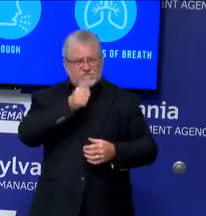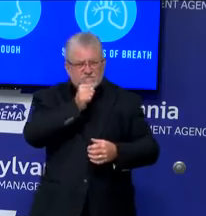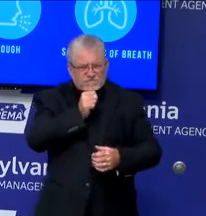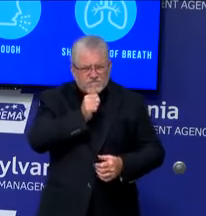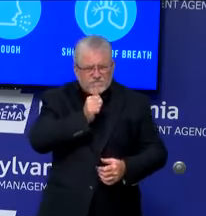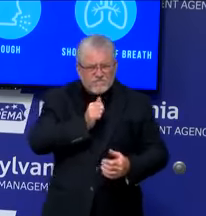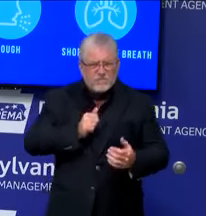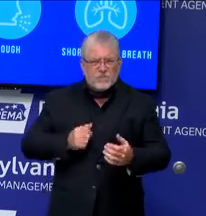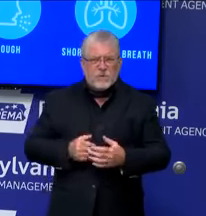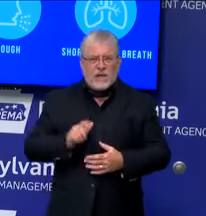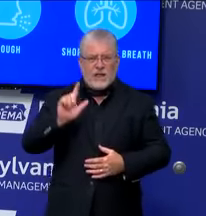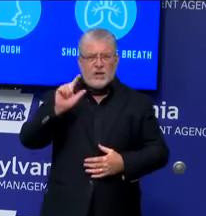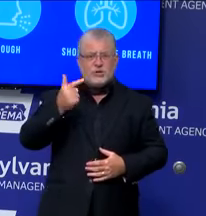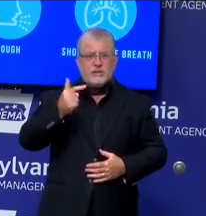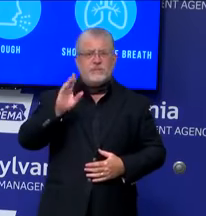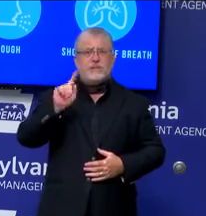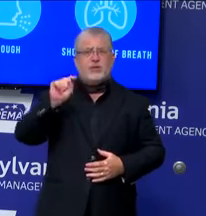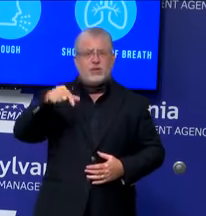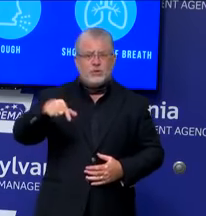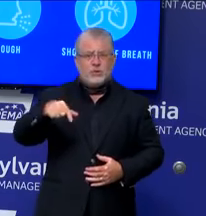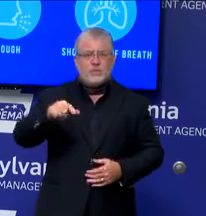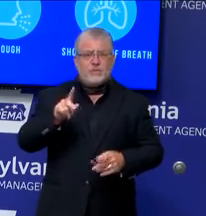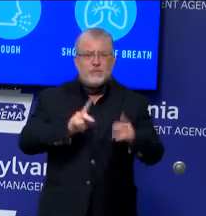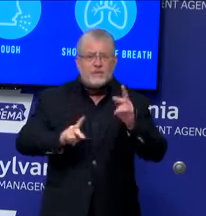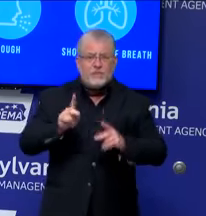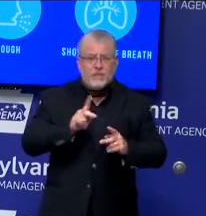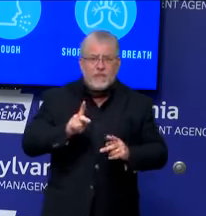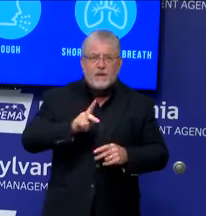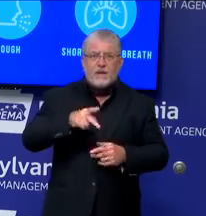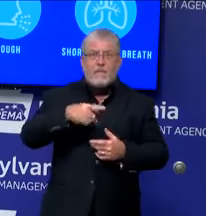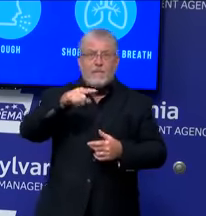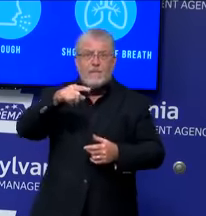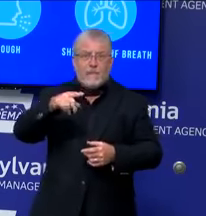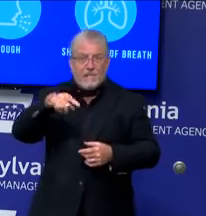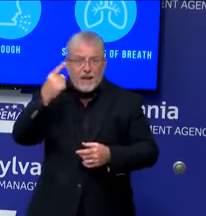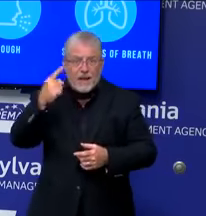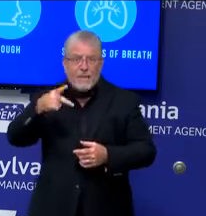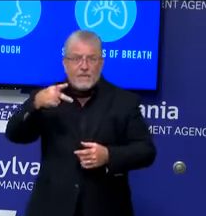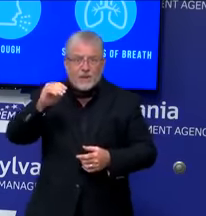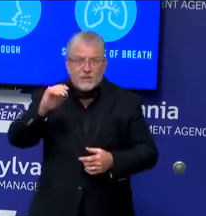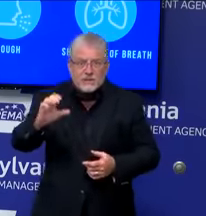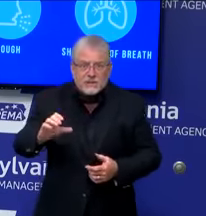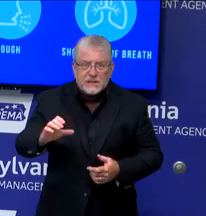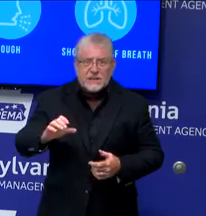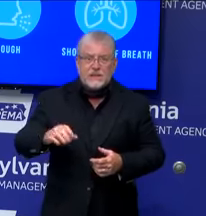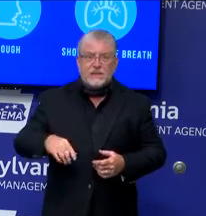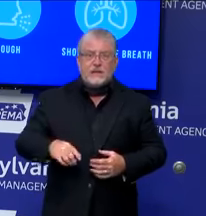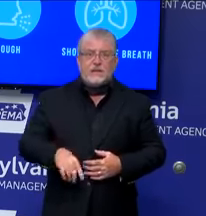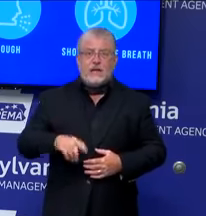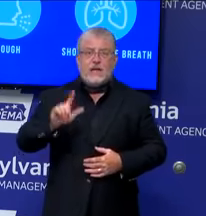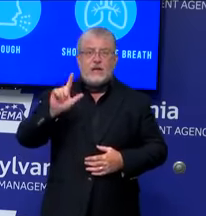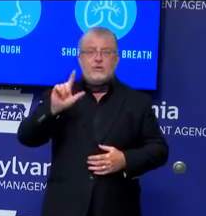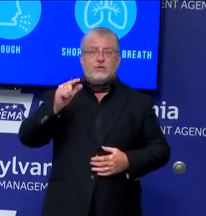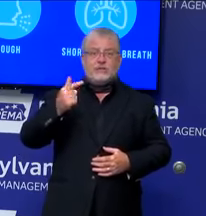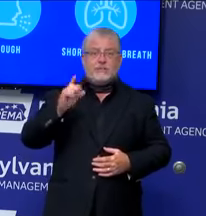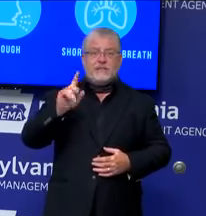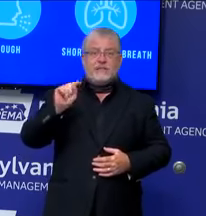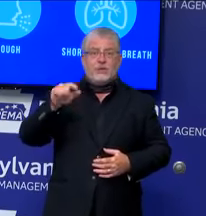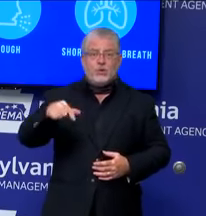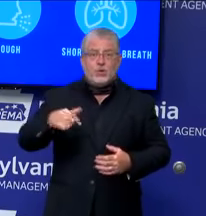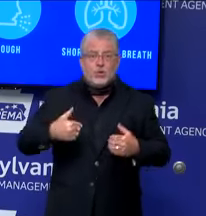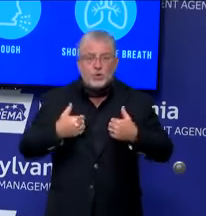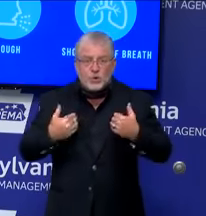LGBTQ youth, LGBTQ seniors, and LGBTQ